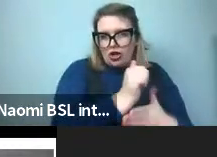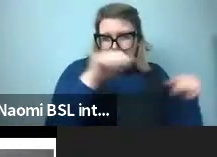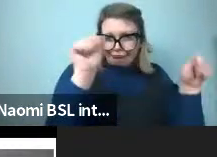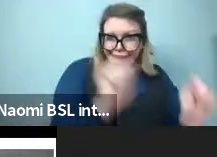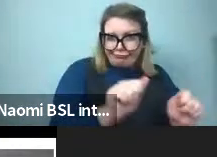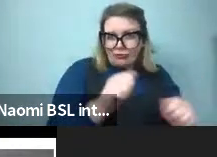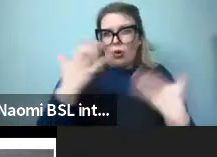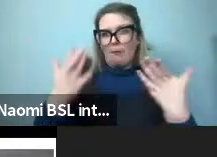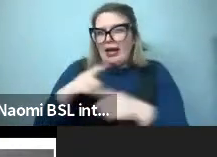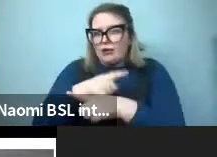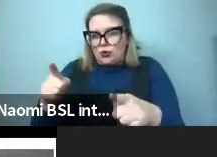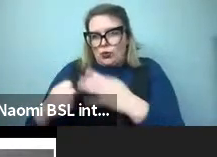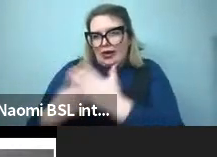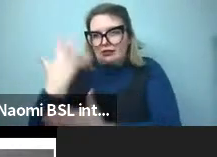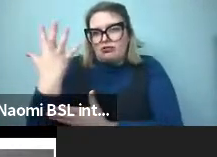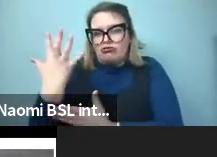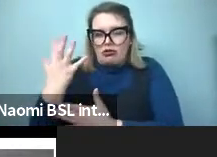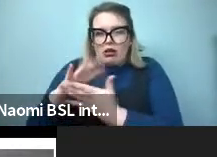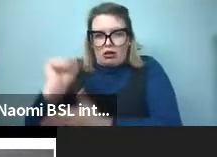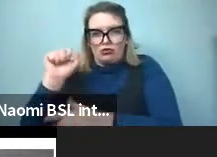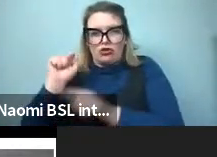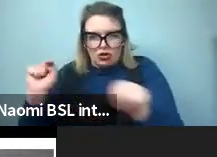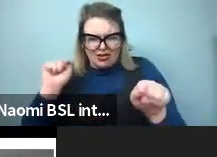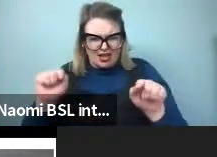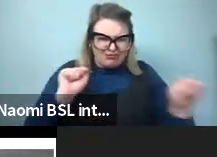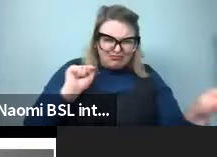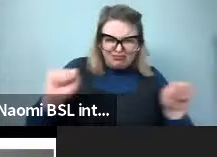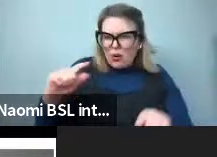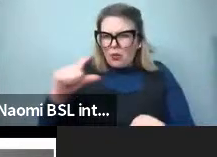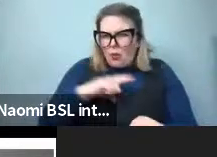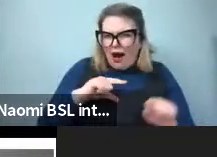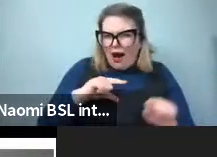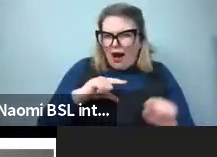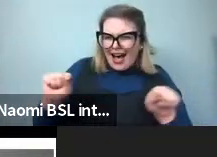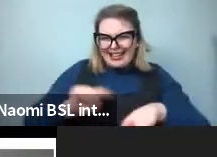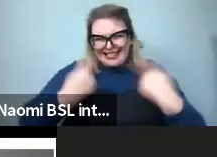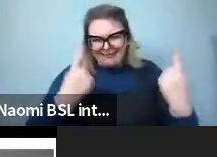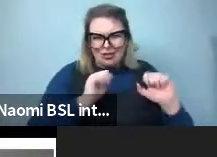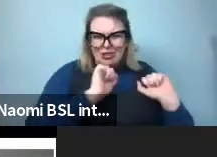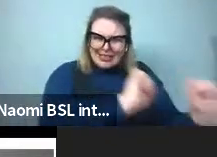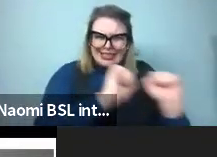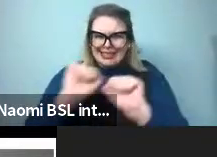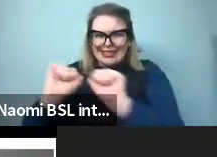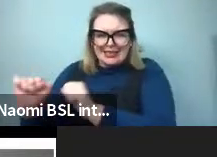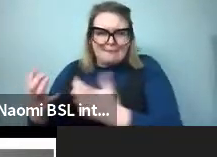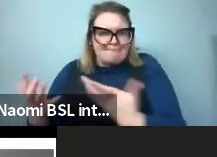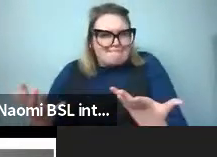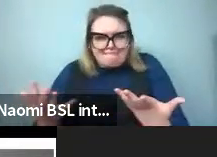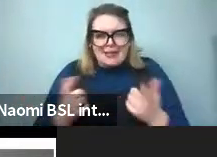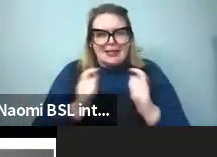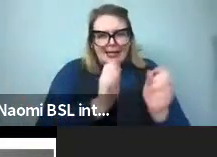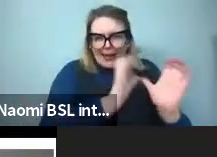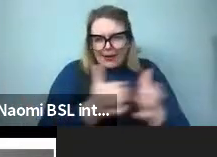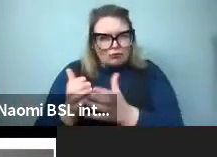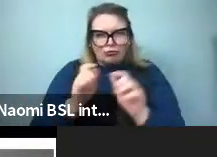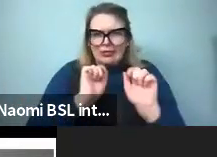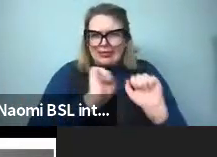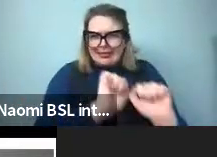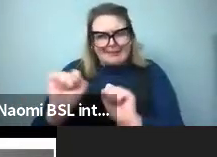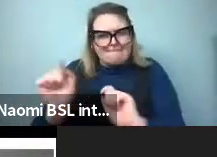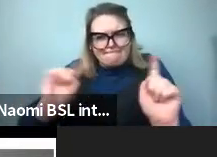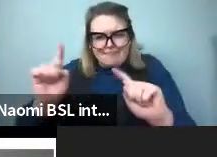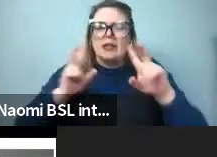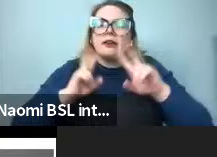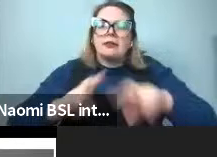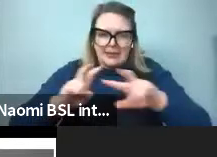here that I'm describing here, it was to figure out maybe why cultures vary so much in their color word usage. And this set of